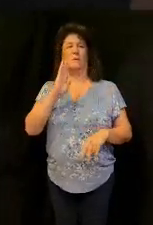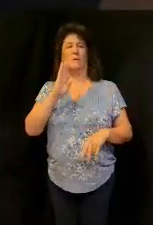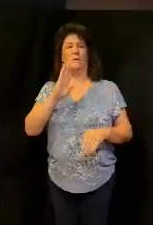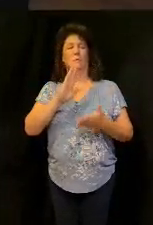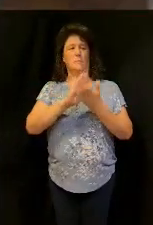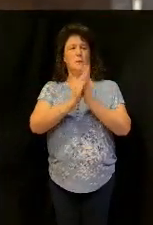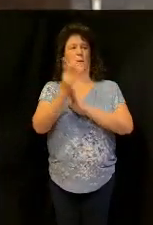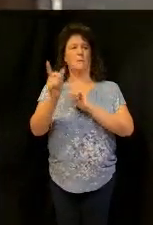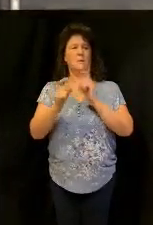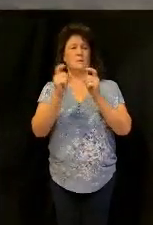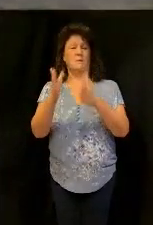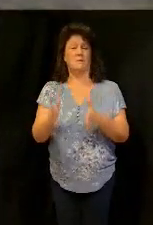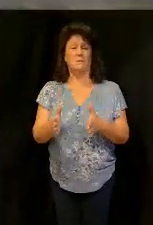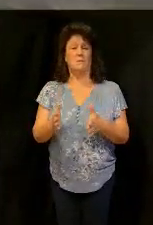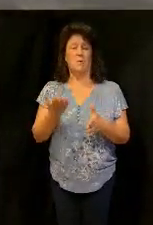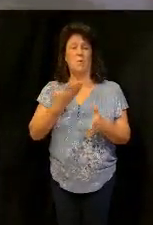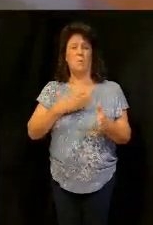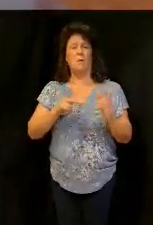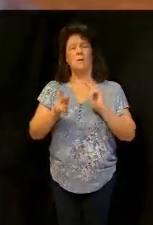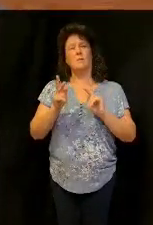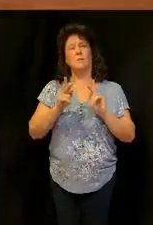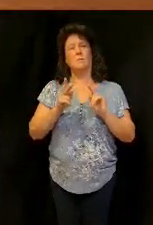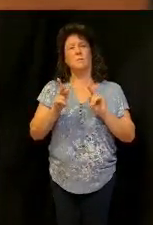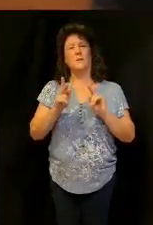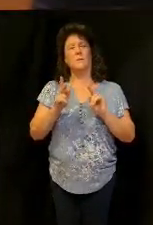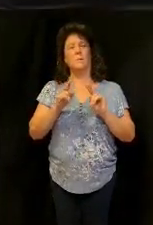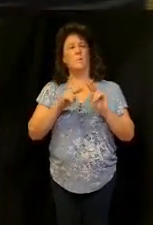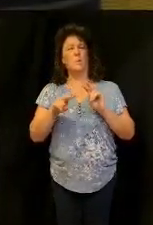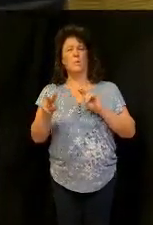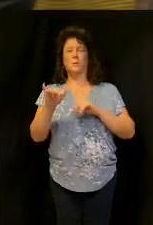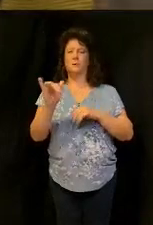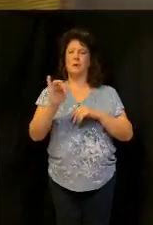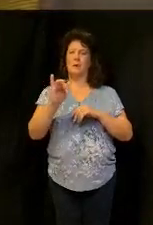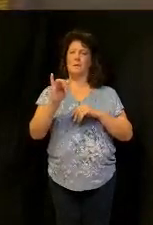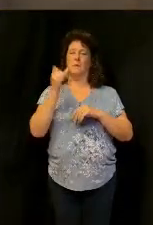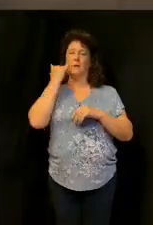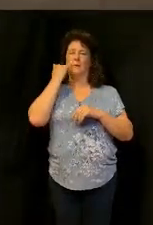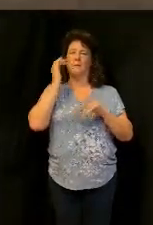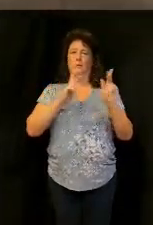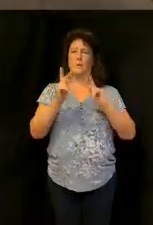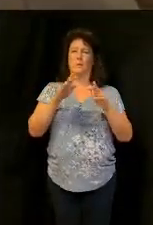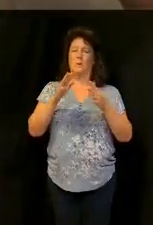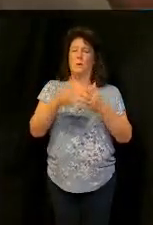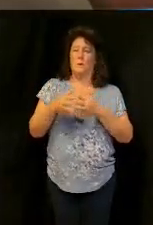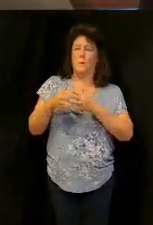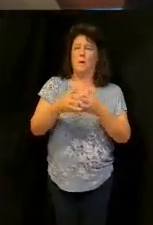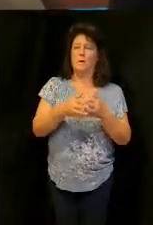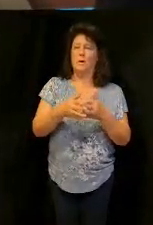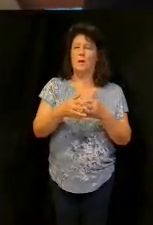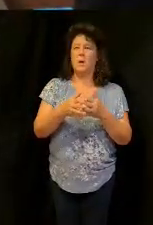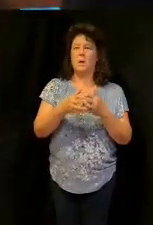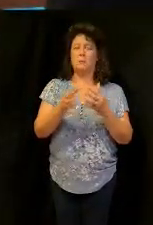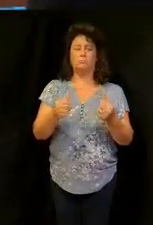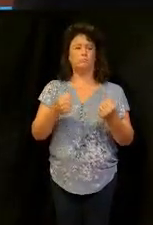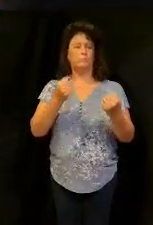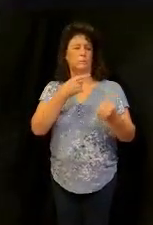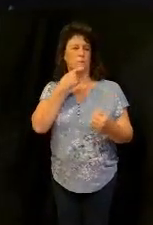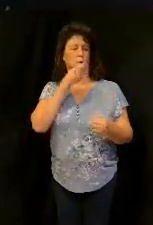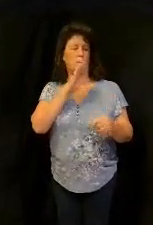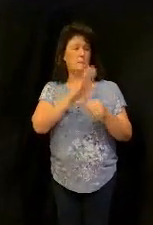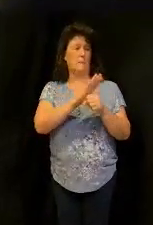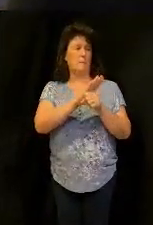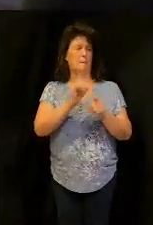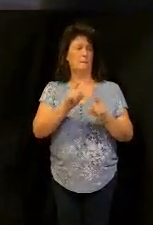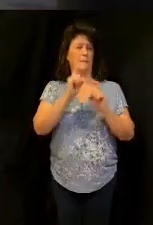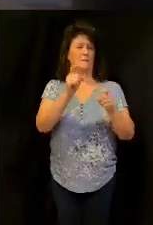lord what would it look like if the church in america would step up and begin to do what you called them to do lord there would be nothing lord god